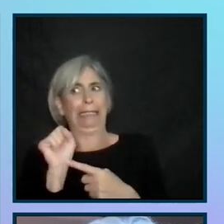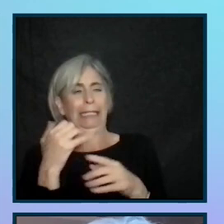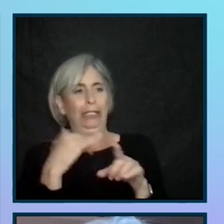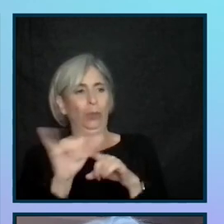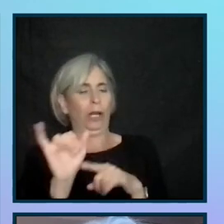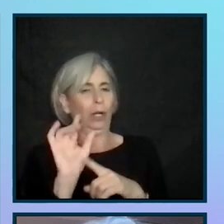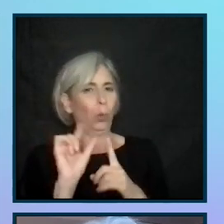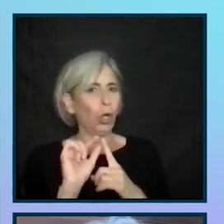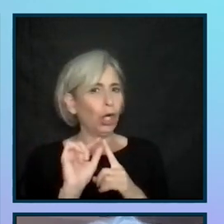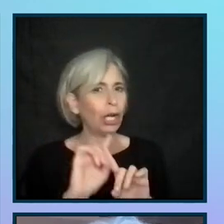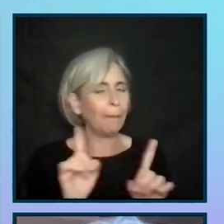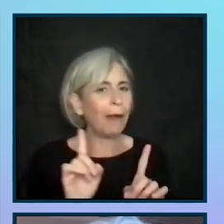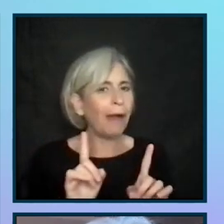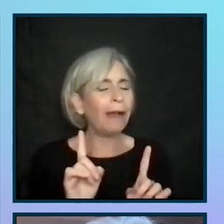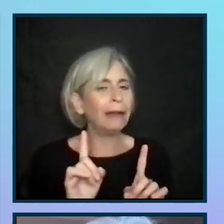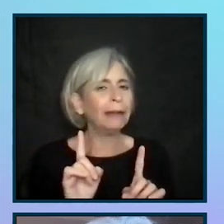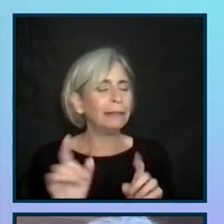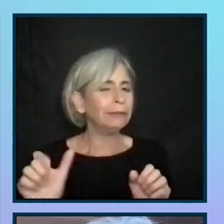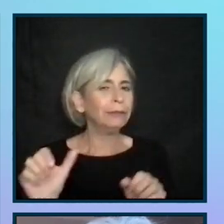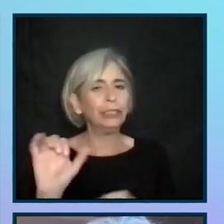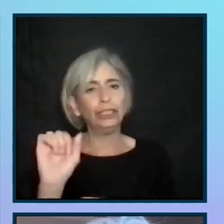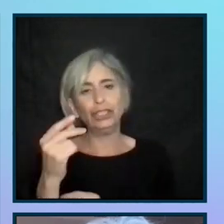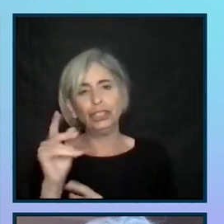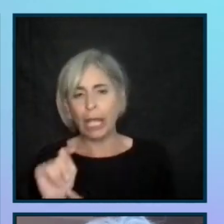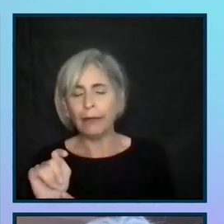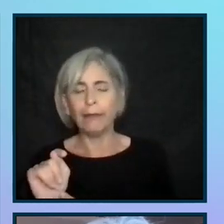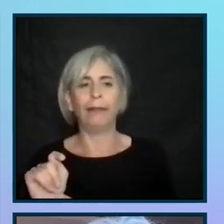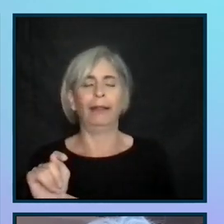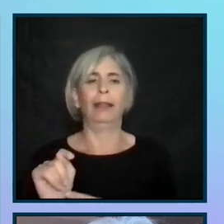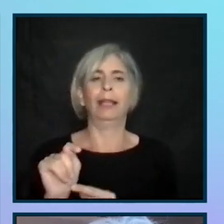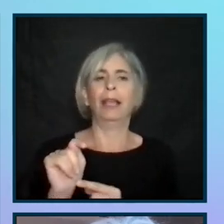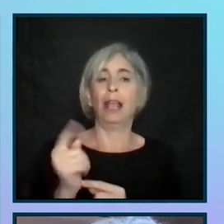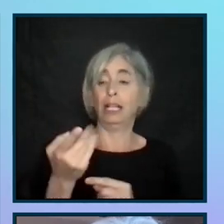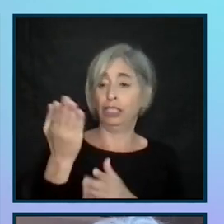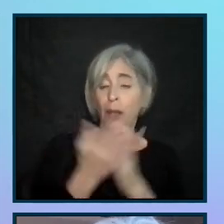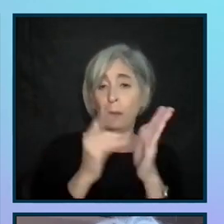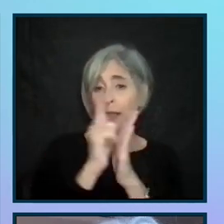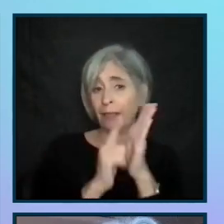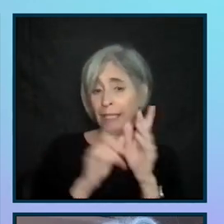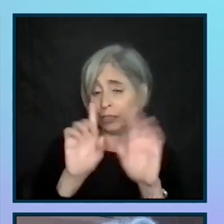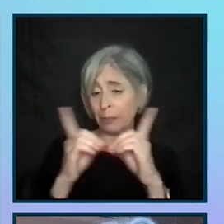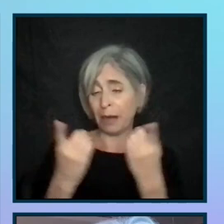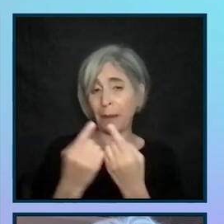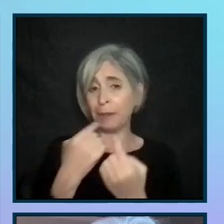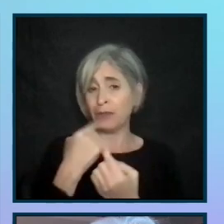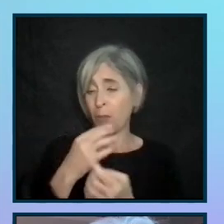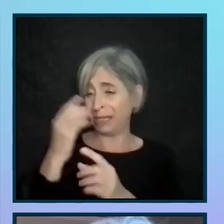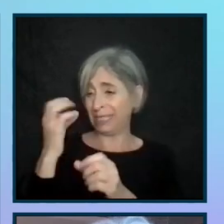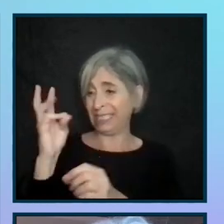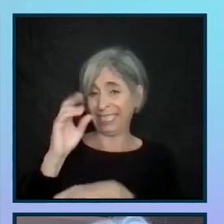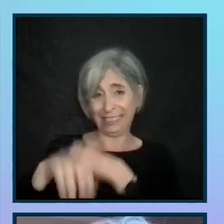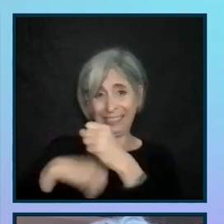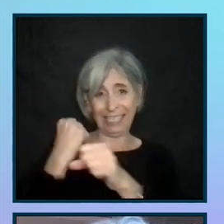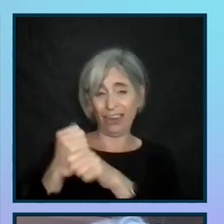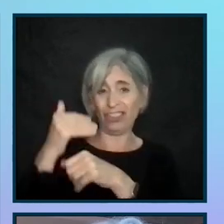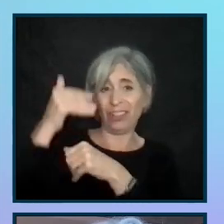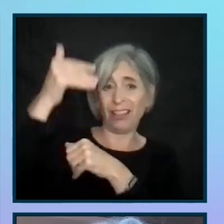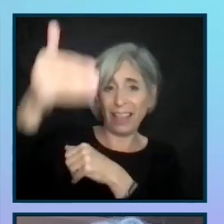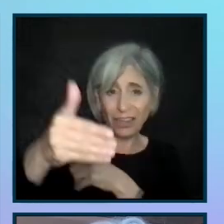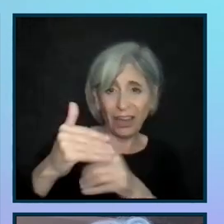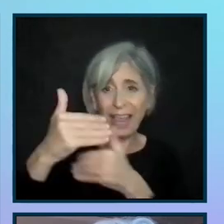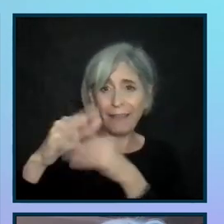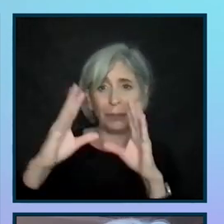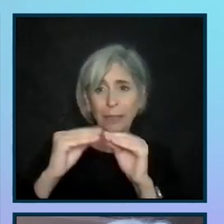T. That is something that someone in a legal department told me six years after a meeting with our